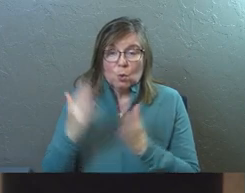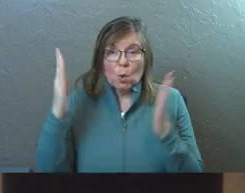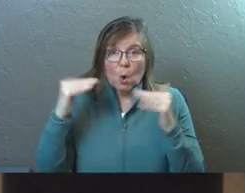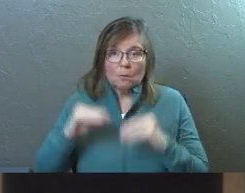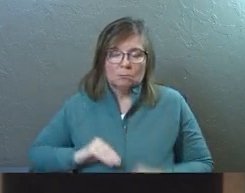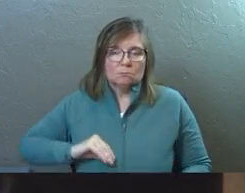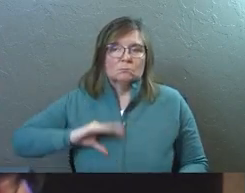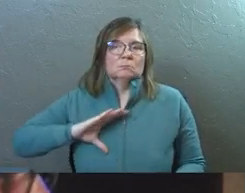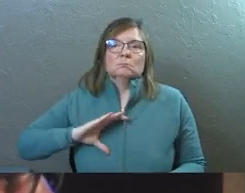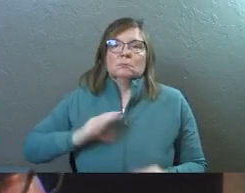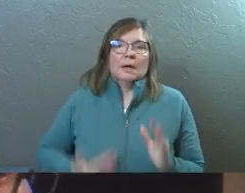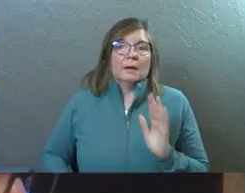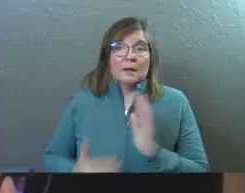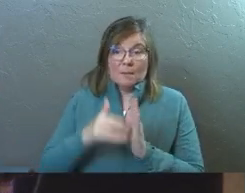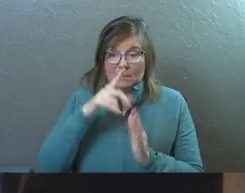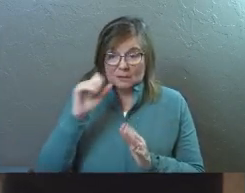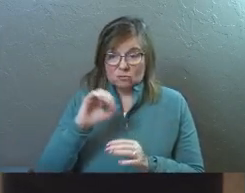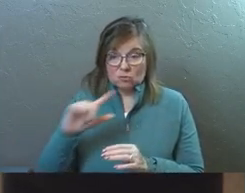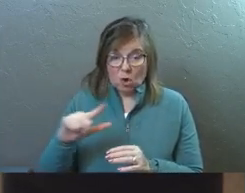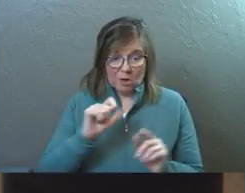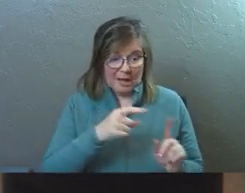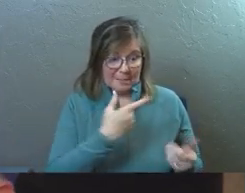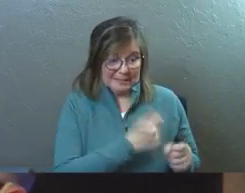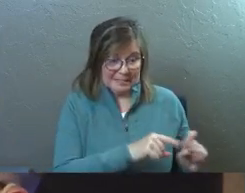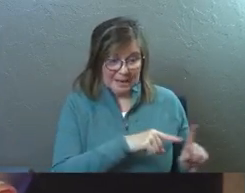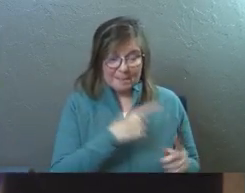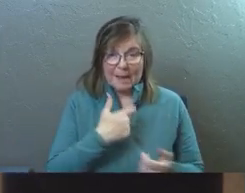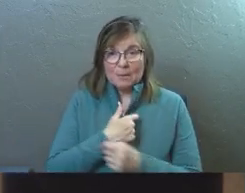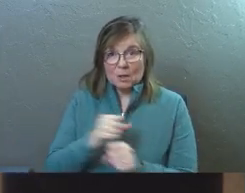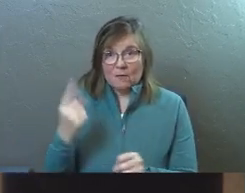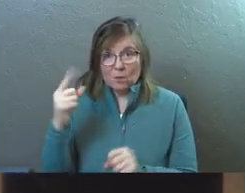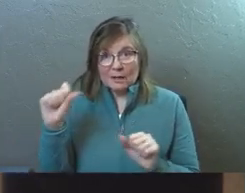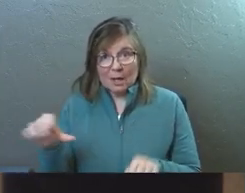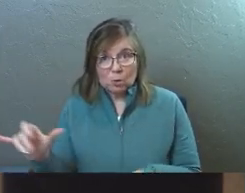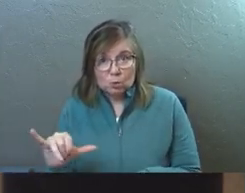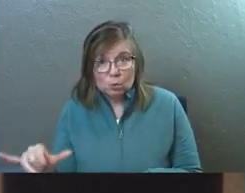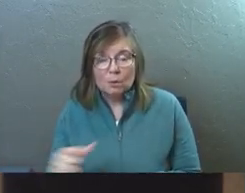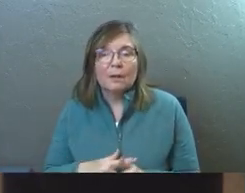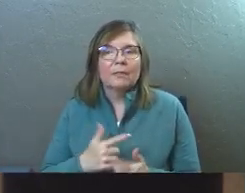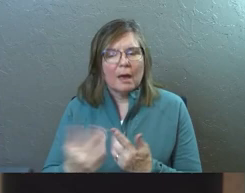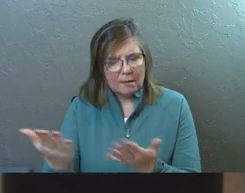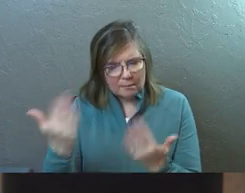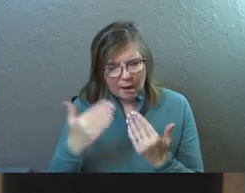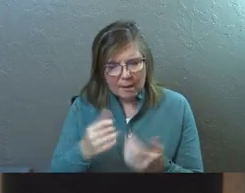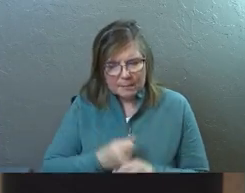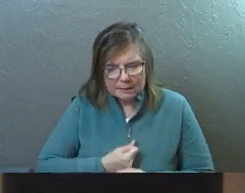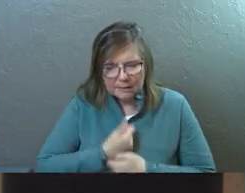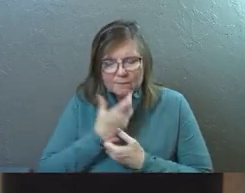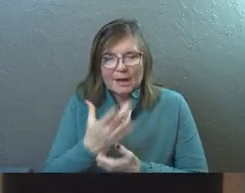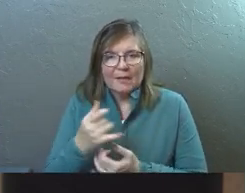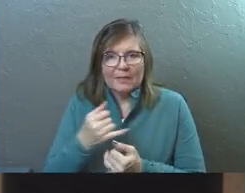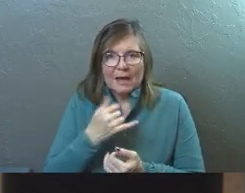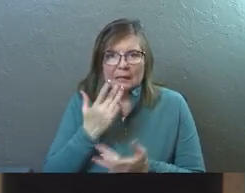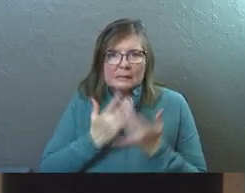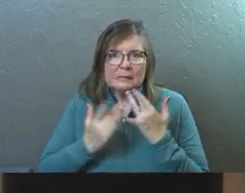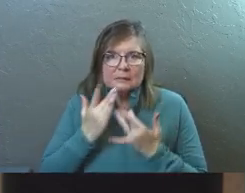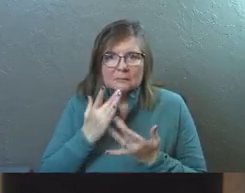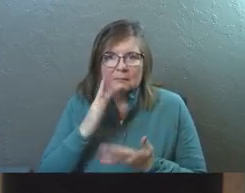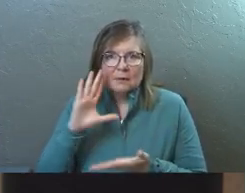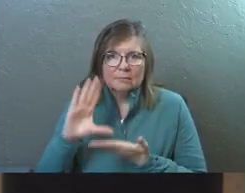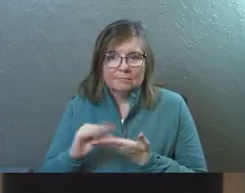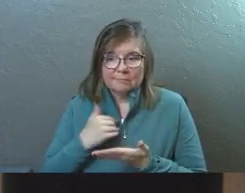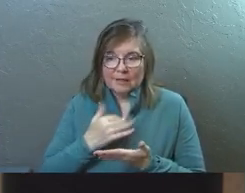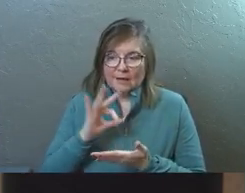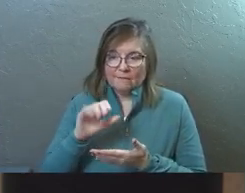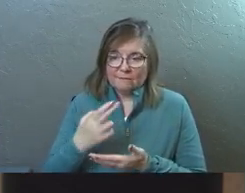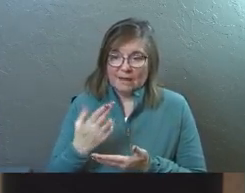your hope in them because if Saul can be saved, maybe your loved one can too. Then you come and confess that lack of faith to God